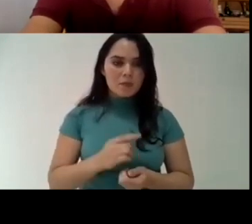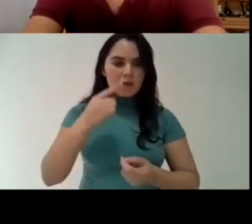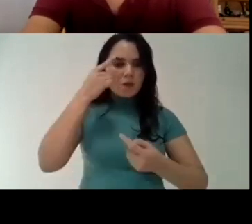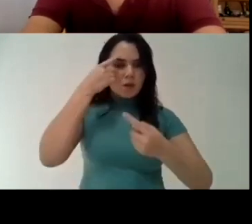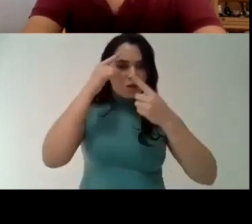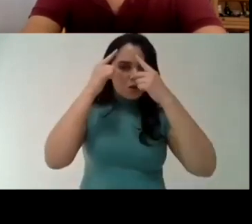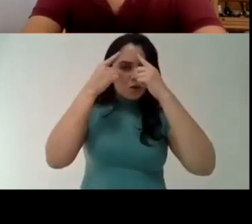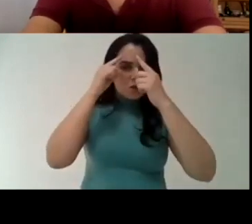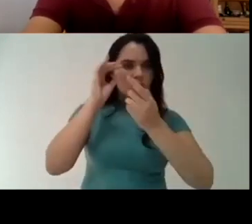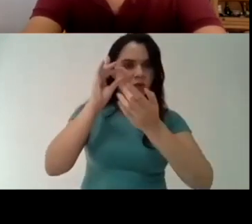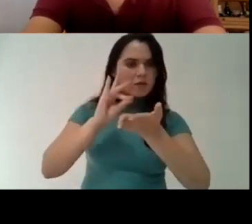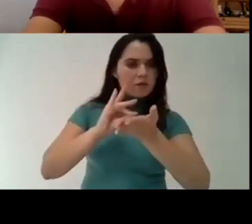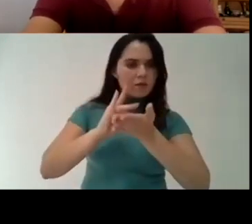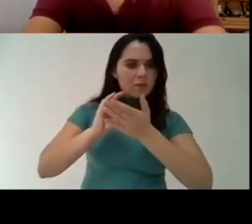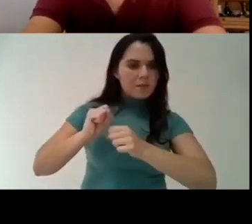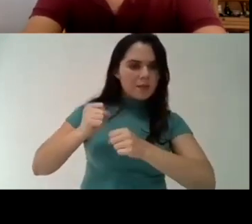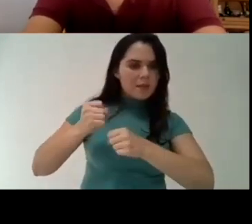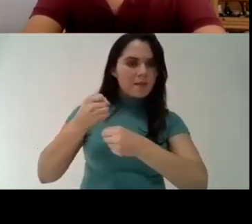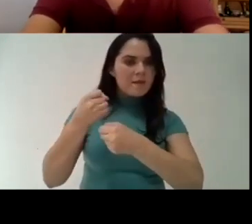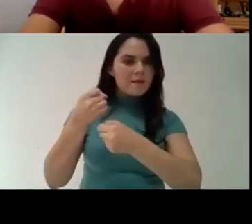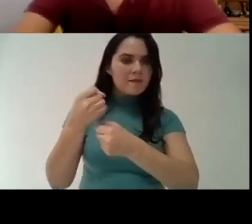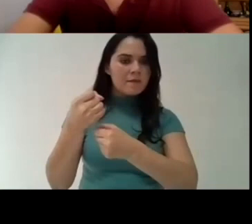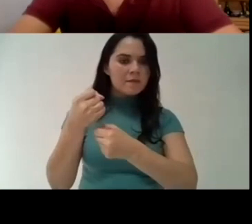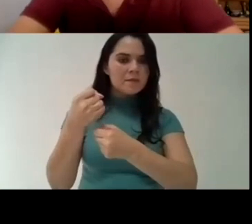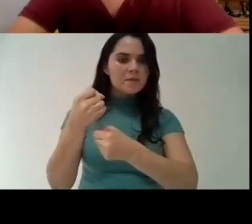our recessive uh